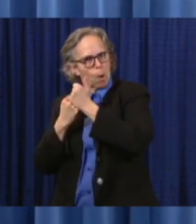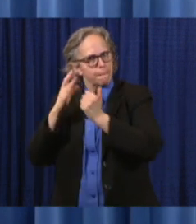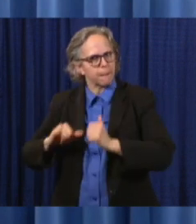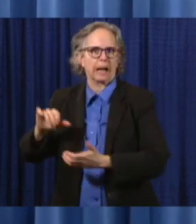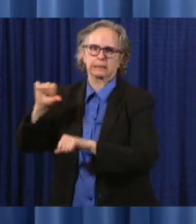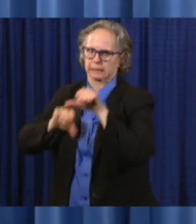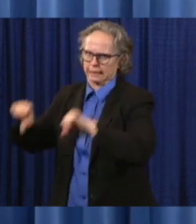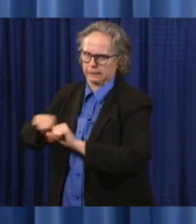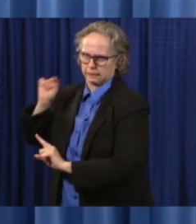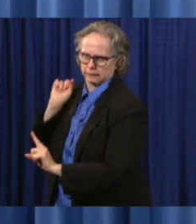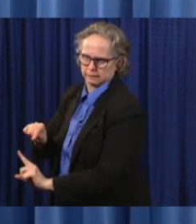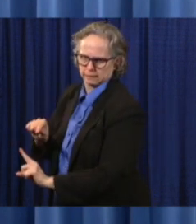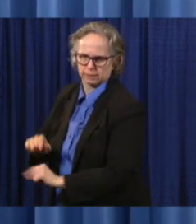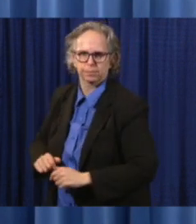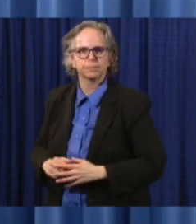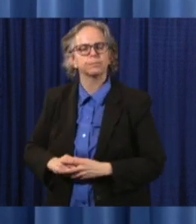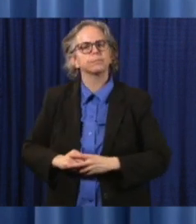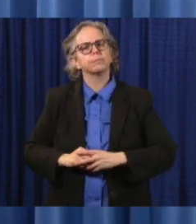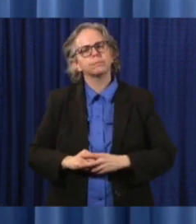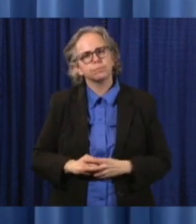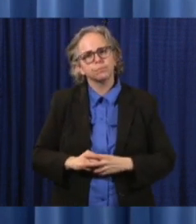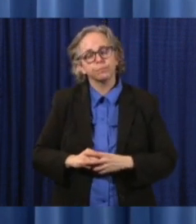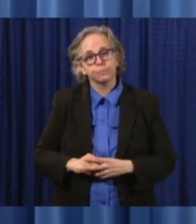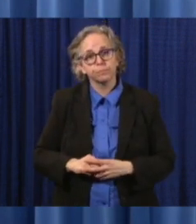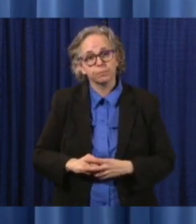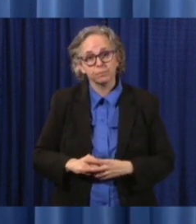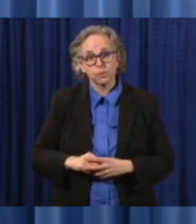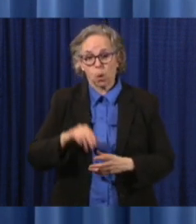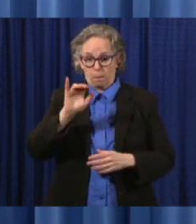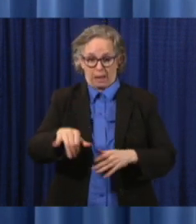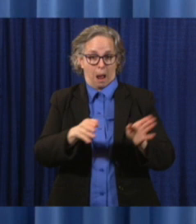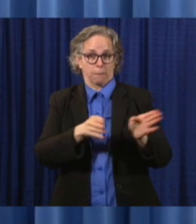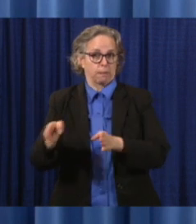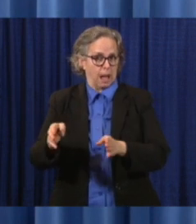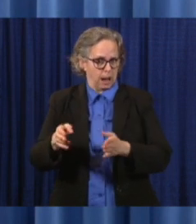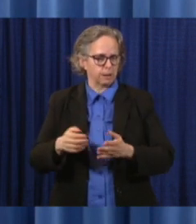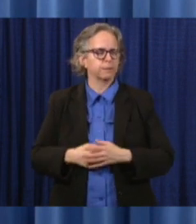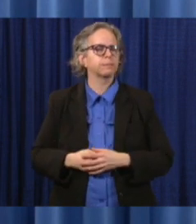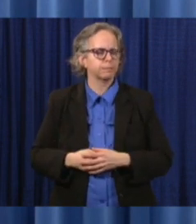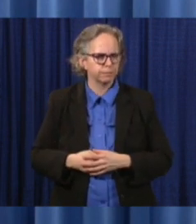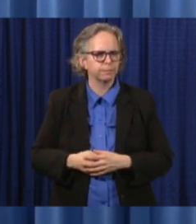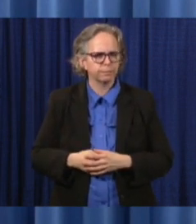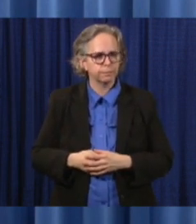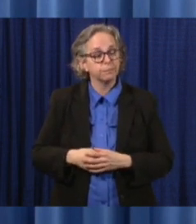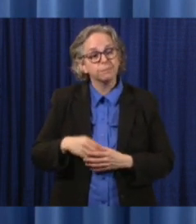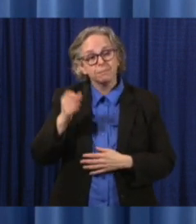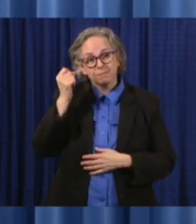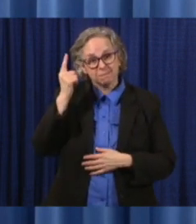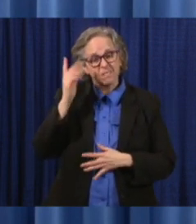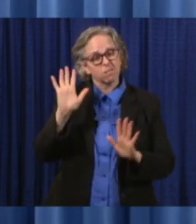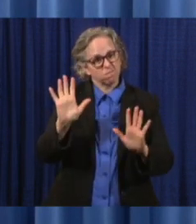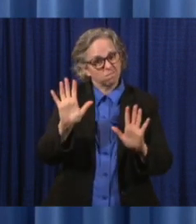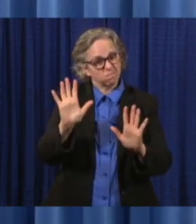I will say that we do not have